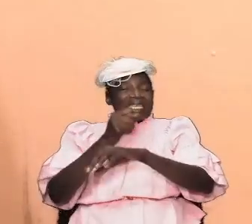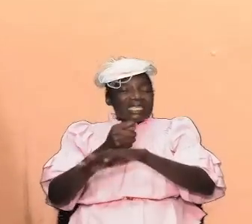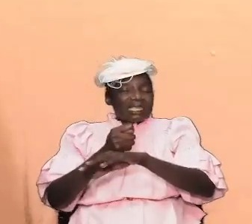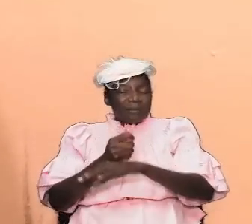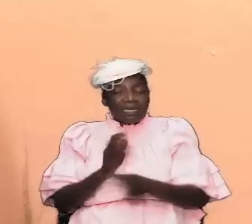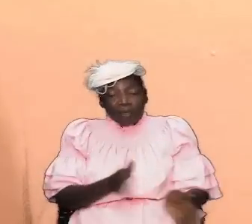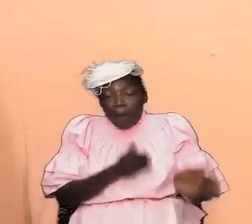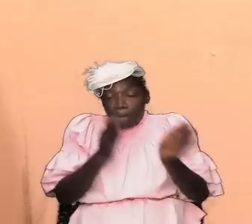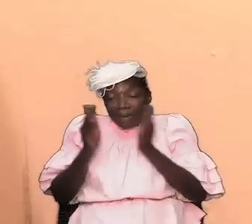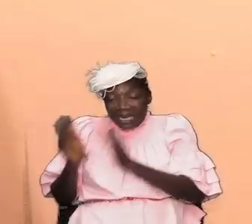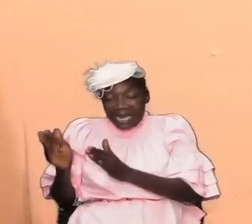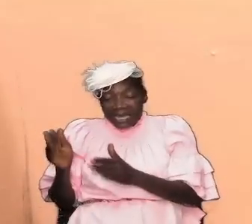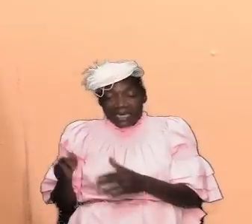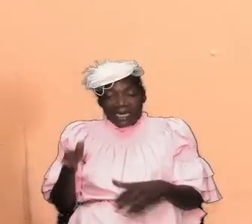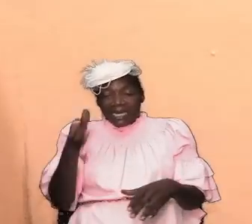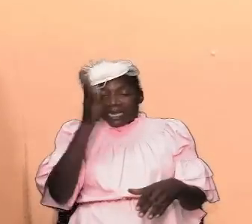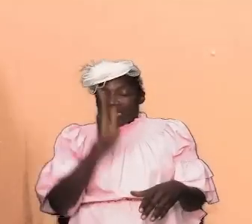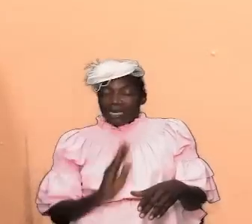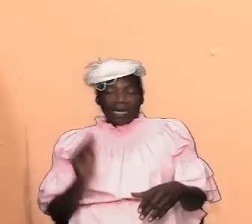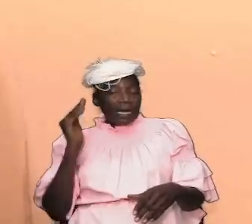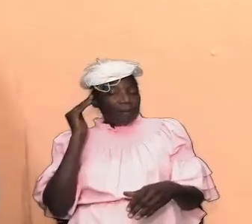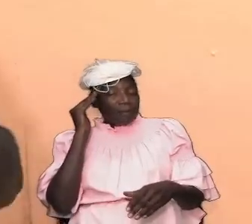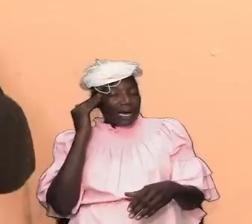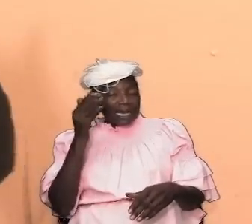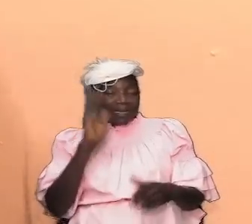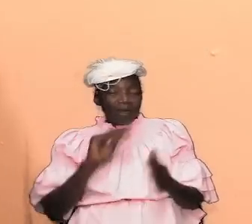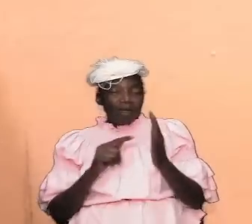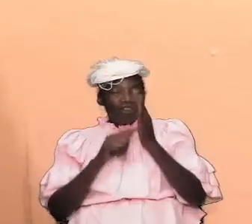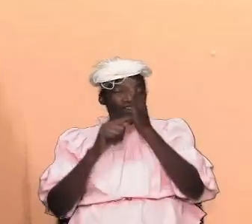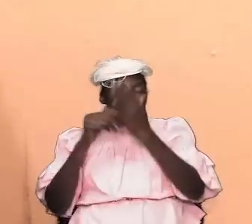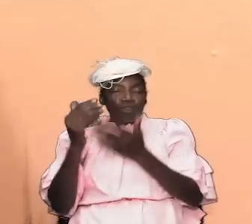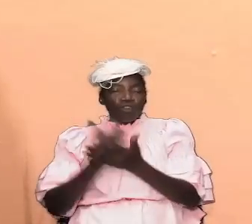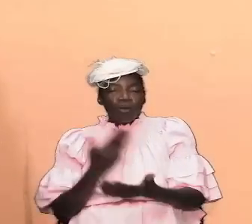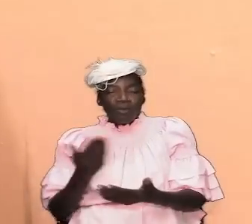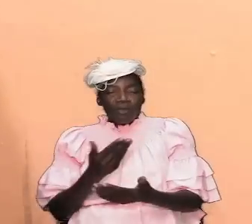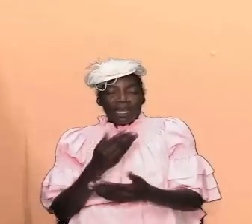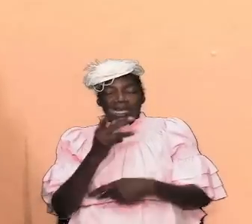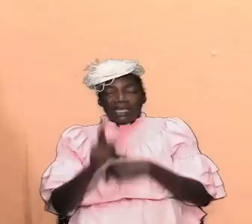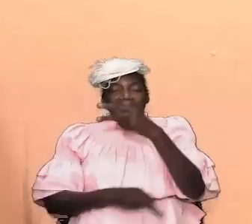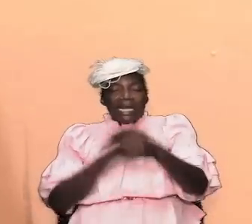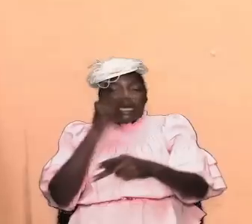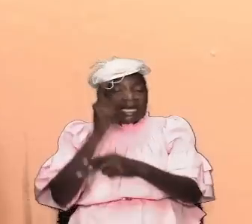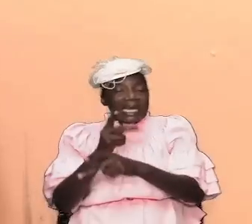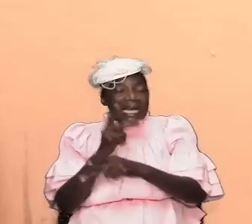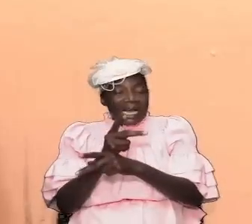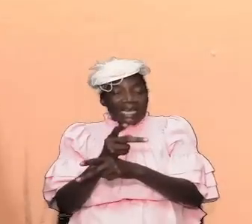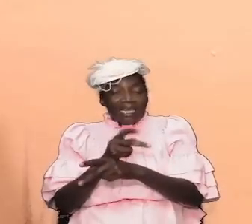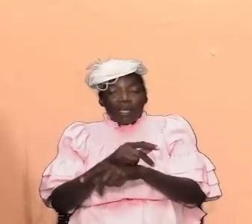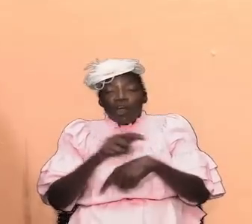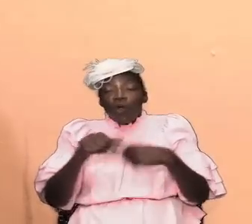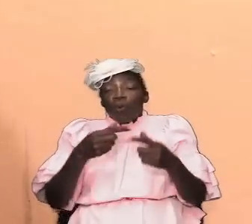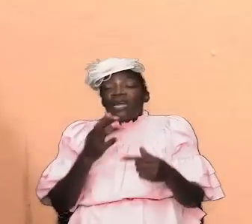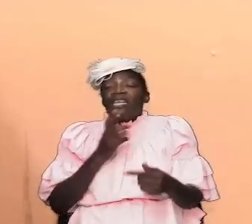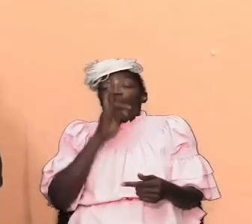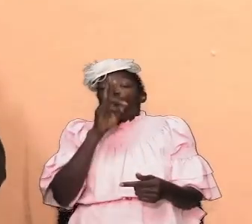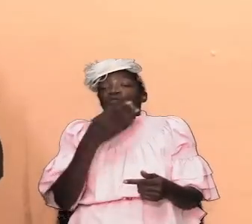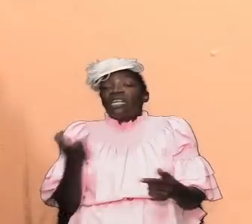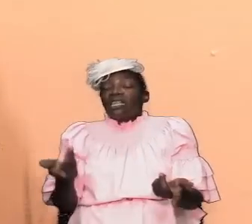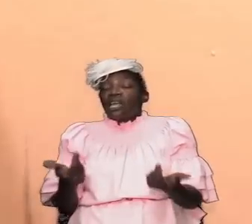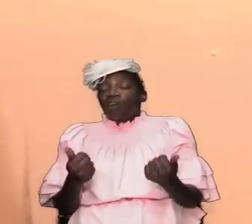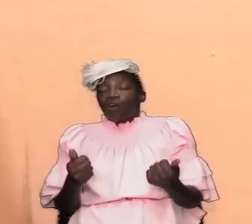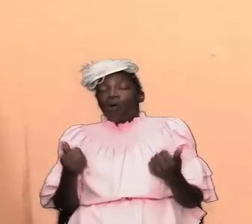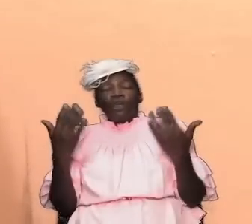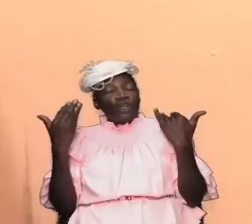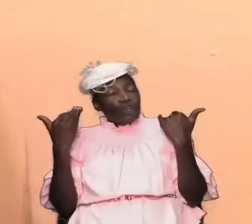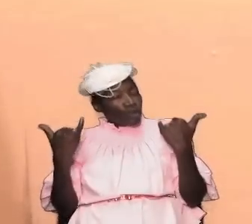mind of god and god showed us something back there in types so that when the real thing came we will know how to